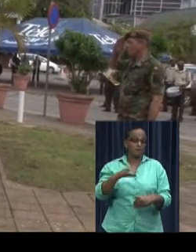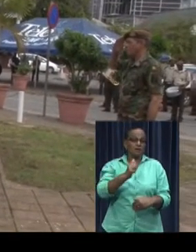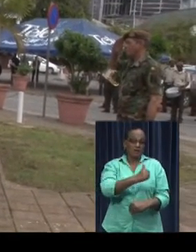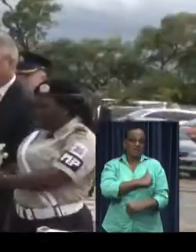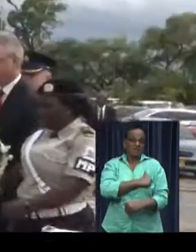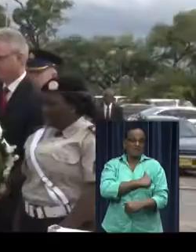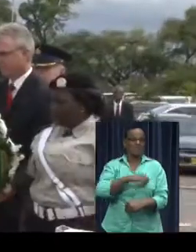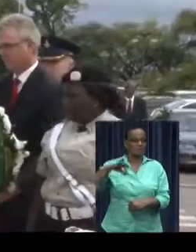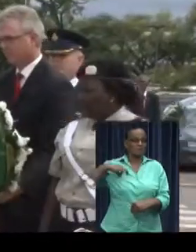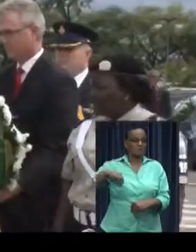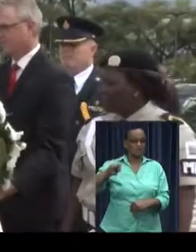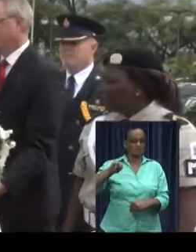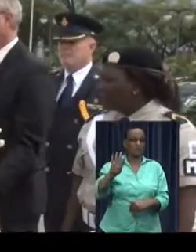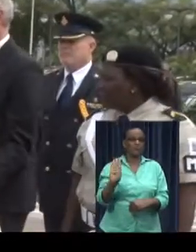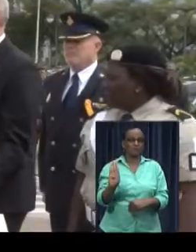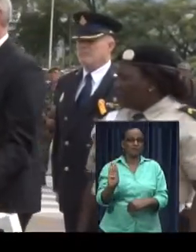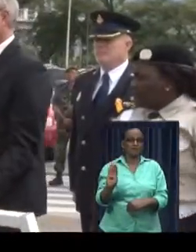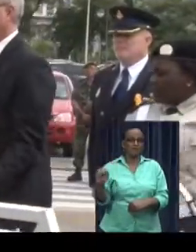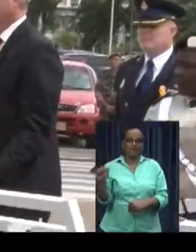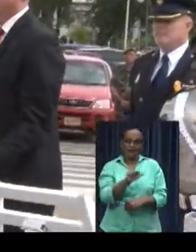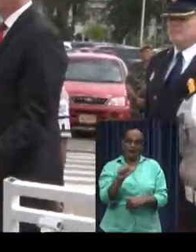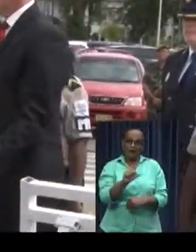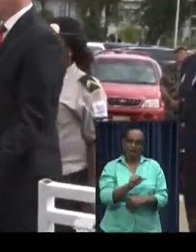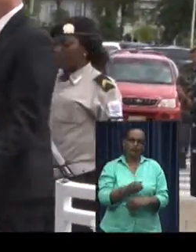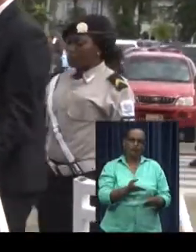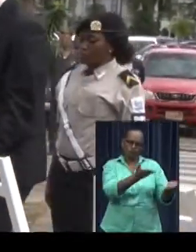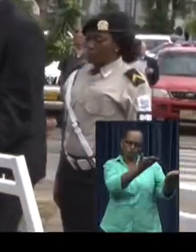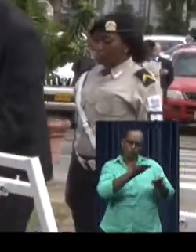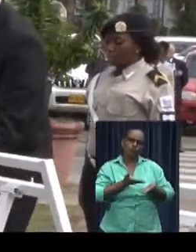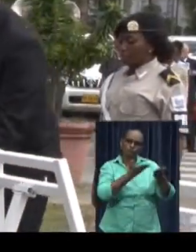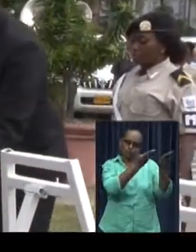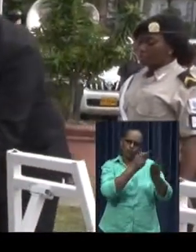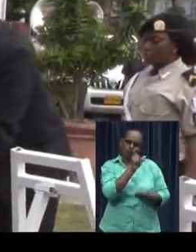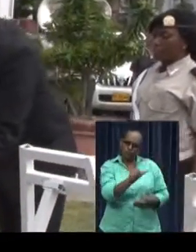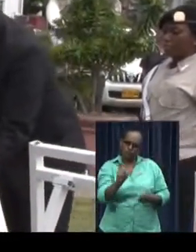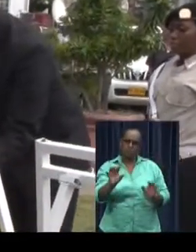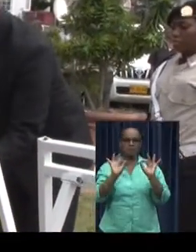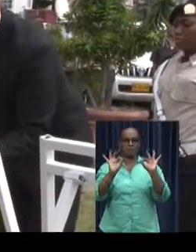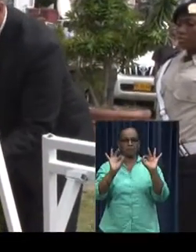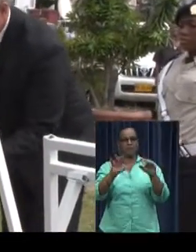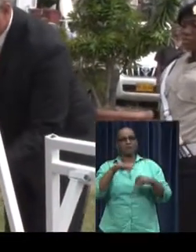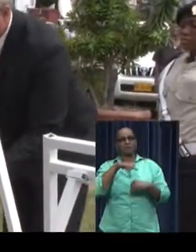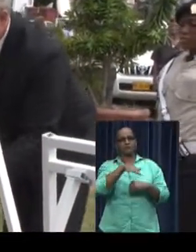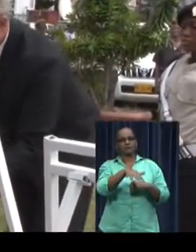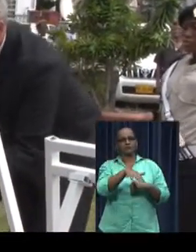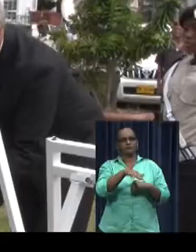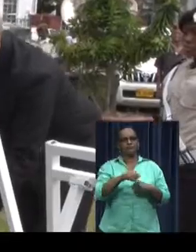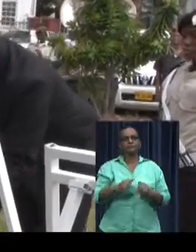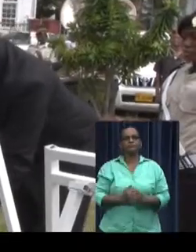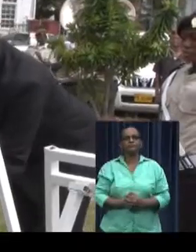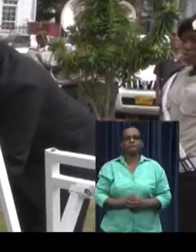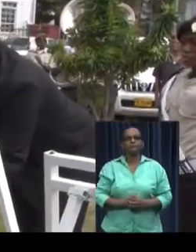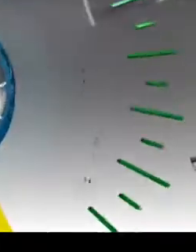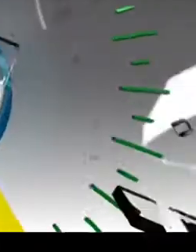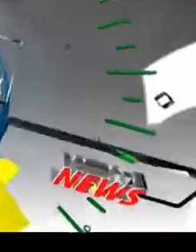Defence, Ronnie Banskop, and other invited guests were present at this commemoration.